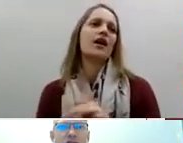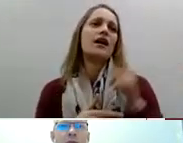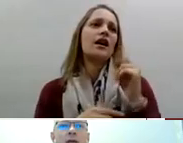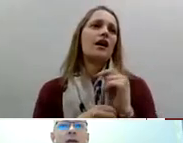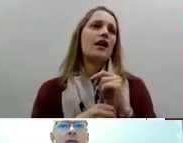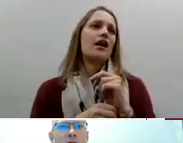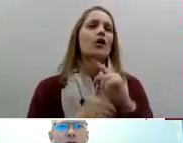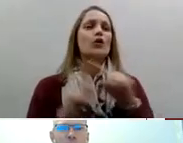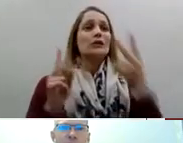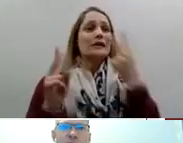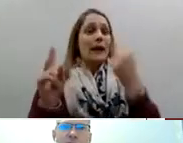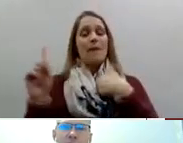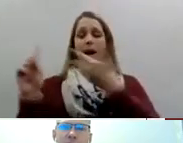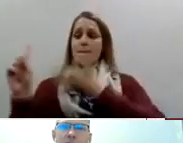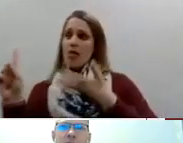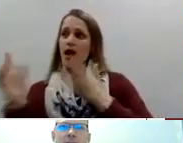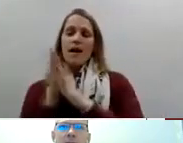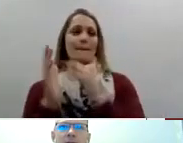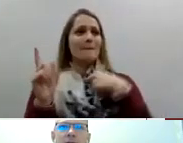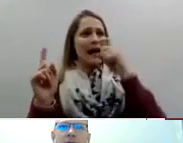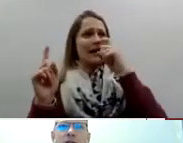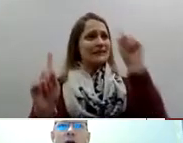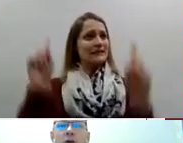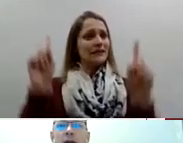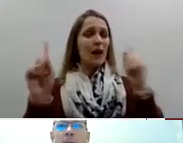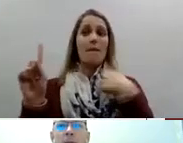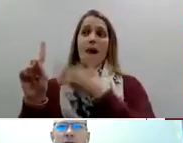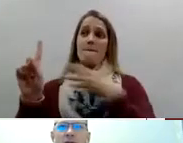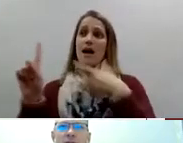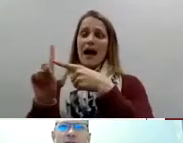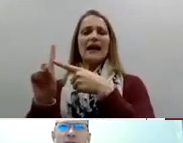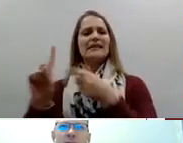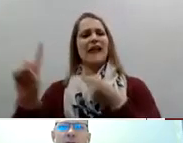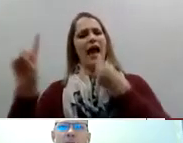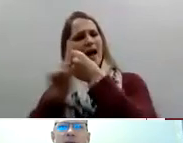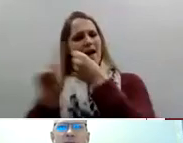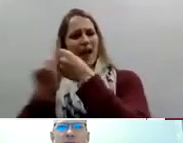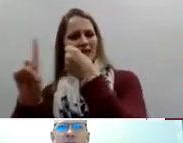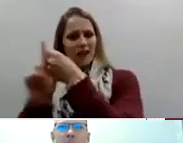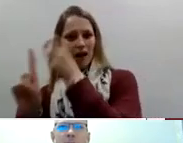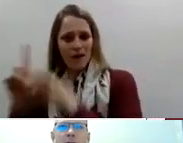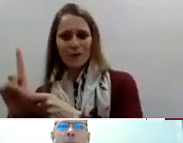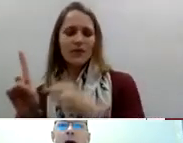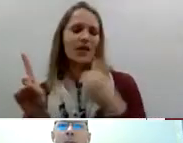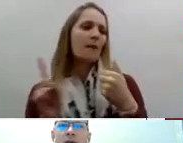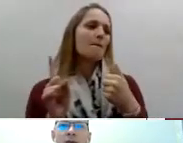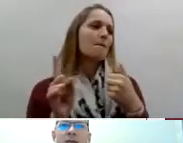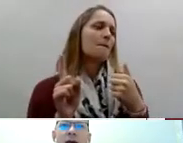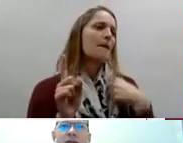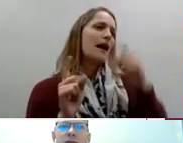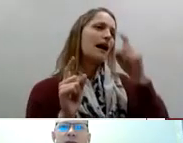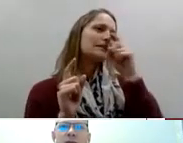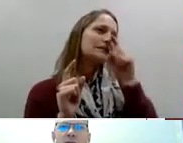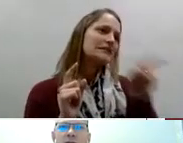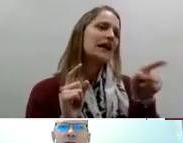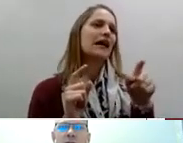to be involved so now looking at my mother and my sister my mother is the